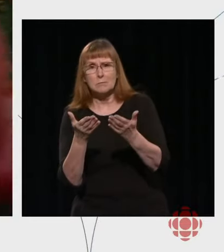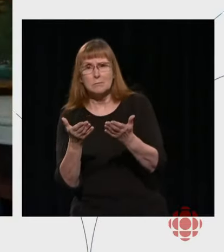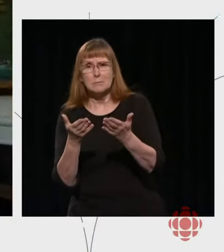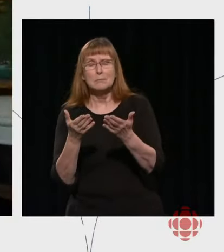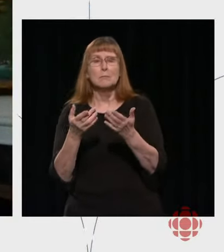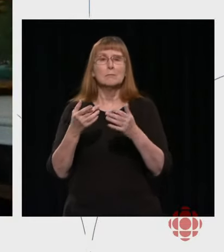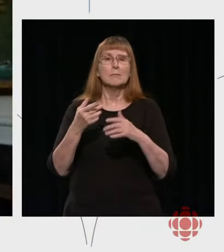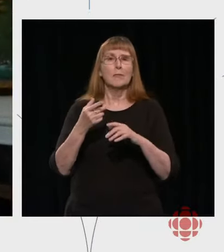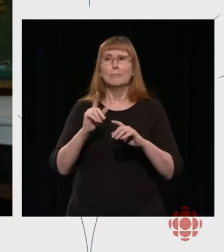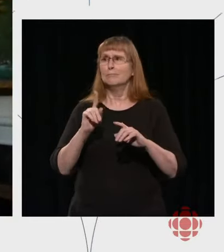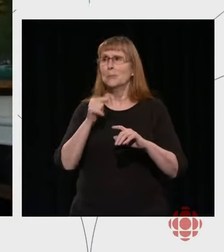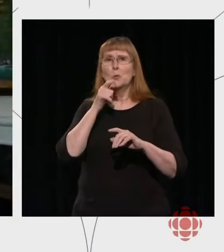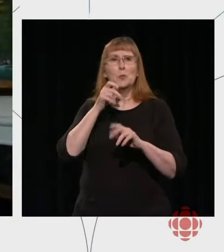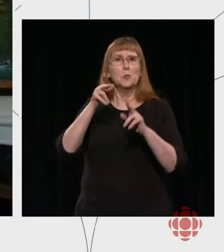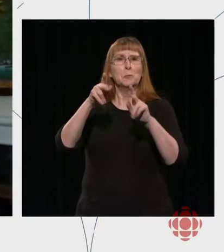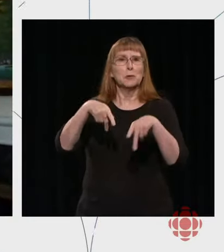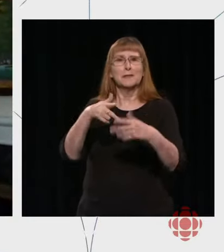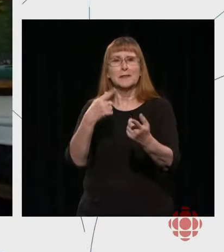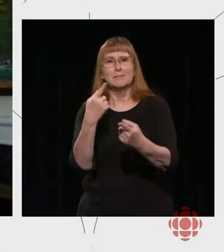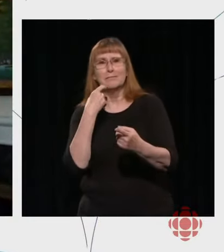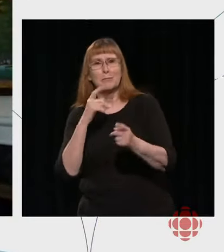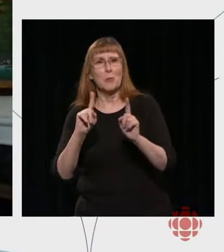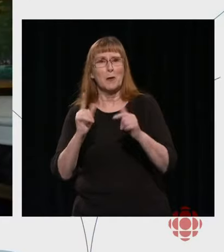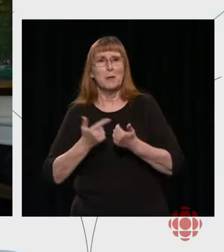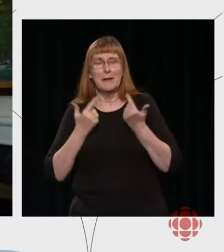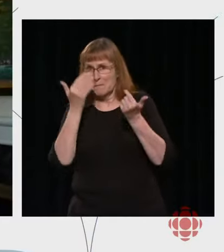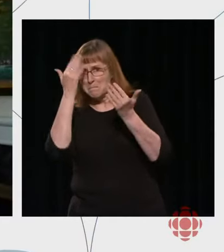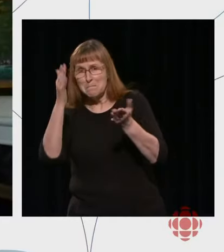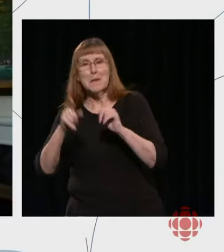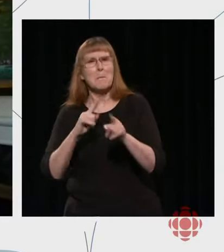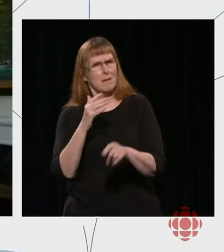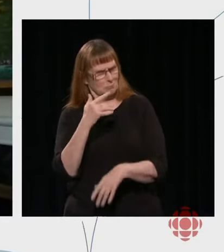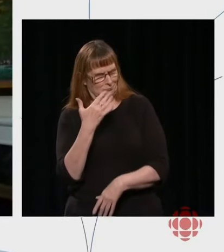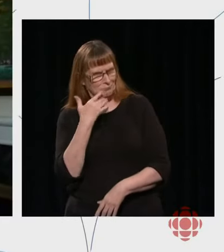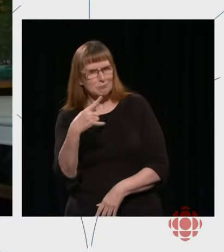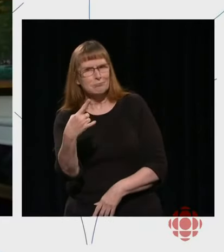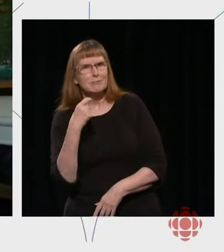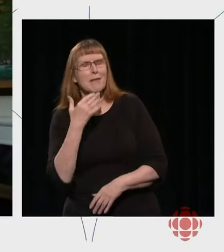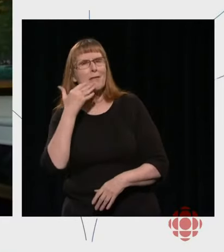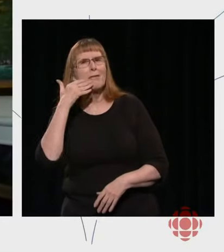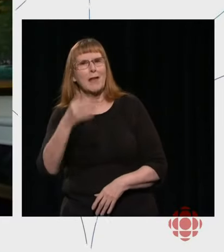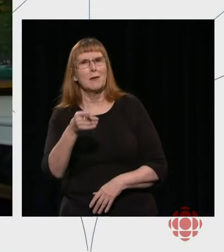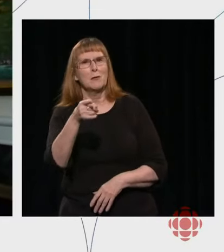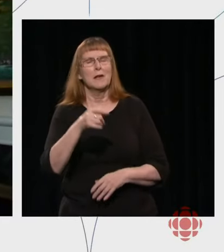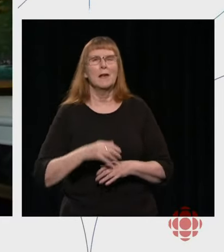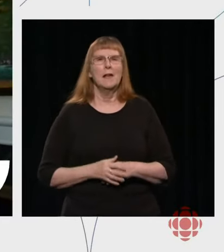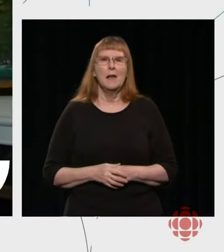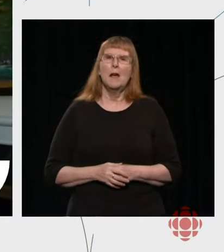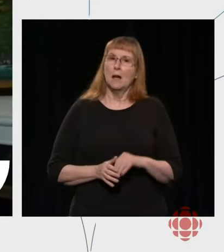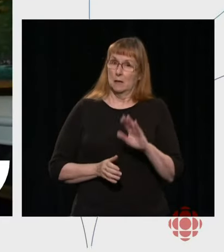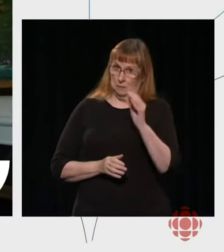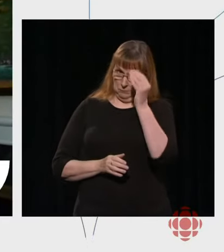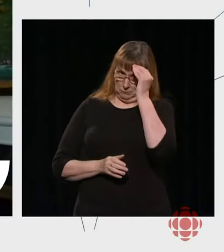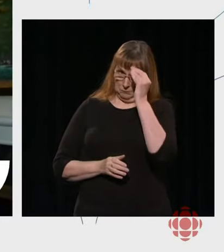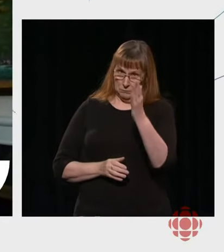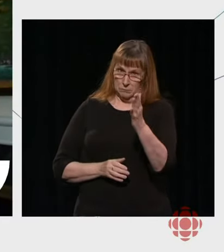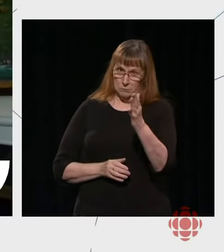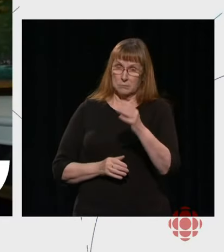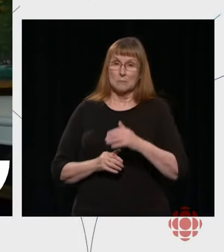wherever that Canadian resides. There is absolutely no doubt that